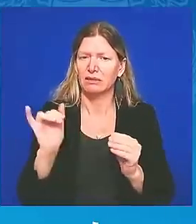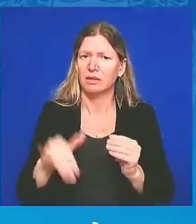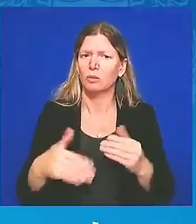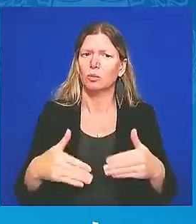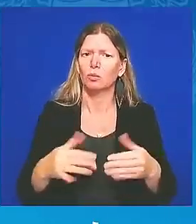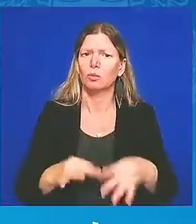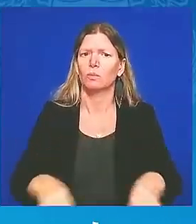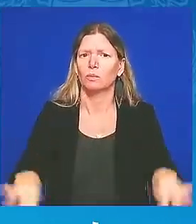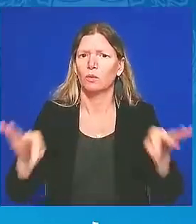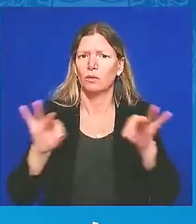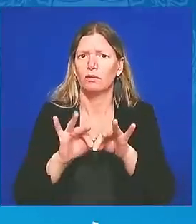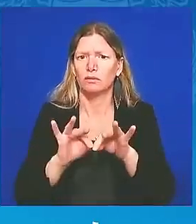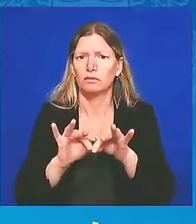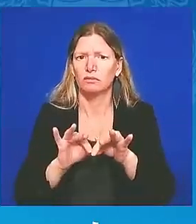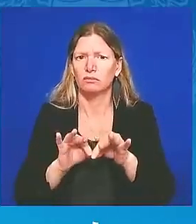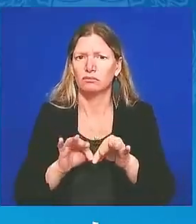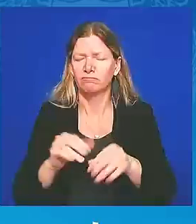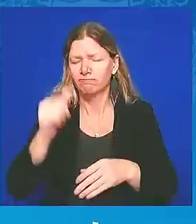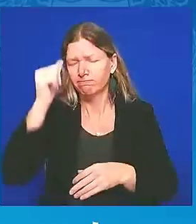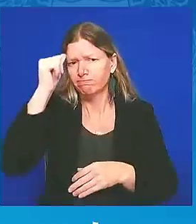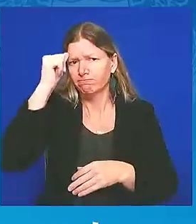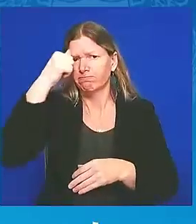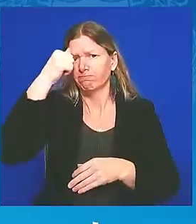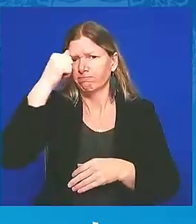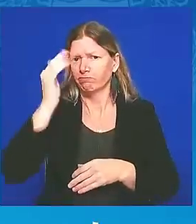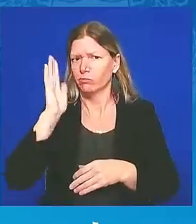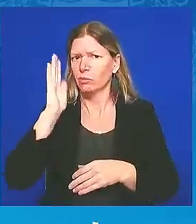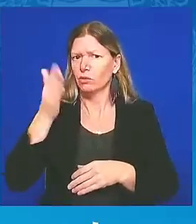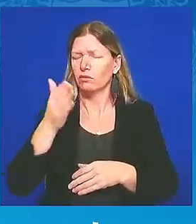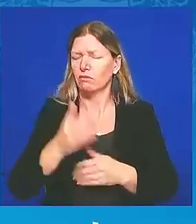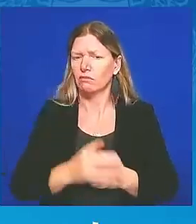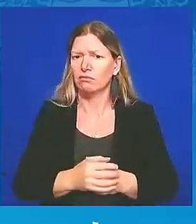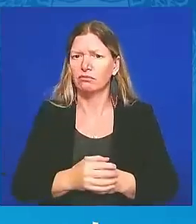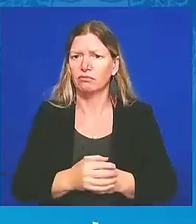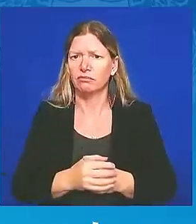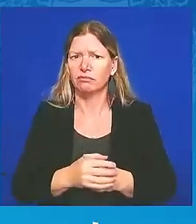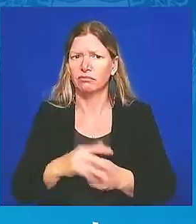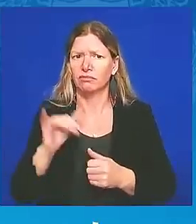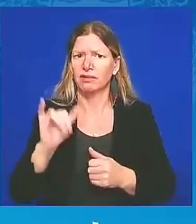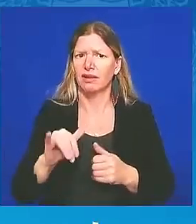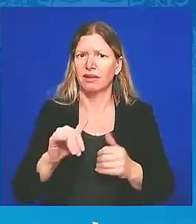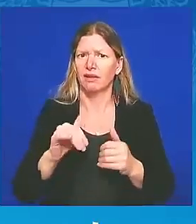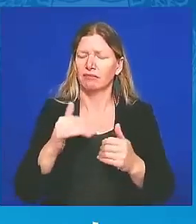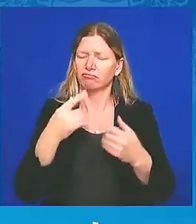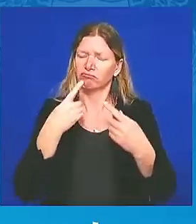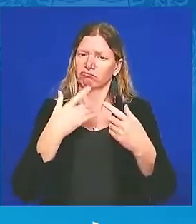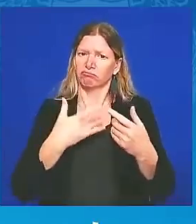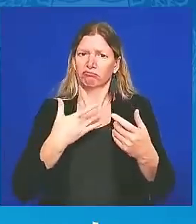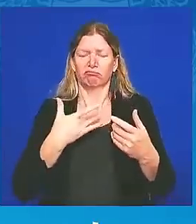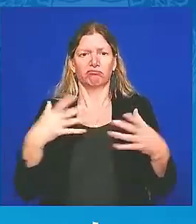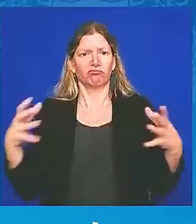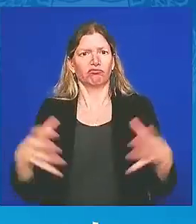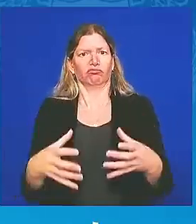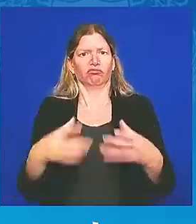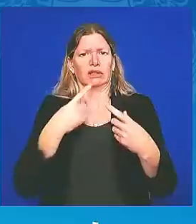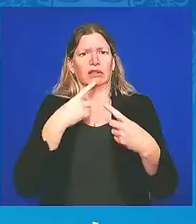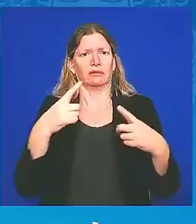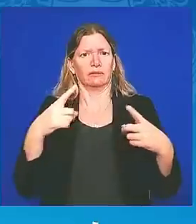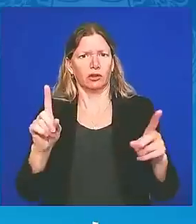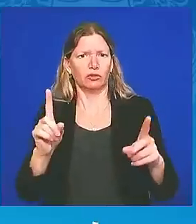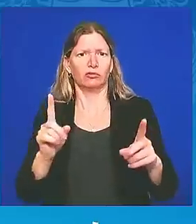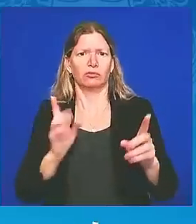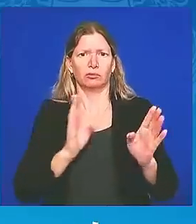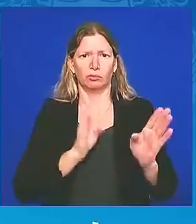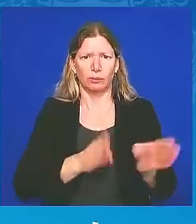The format was successful. We are preparing the second one. And now we have to end this war. We need a